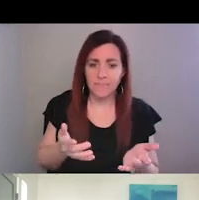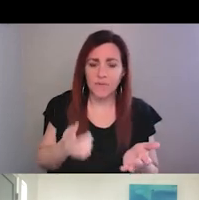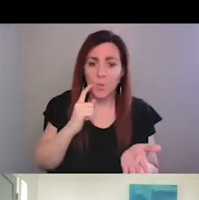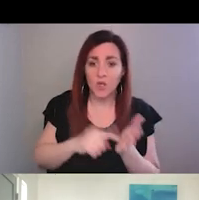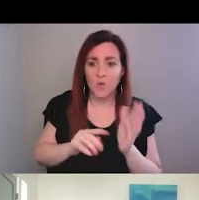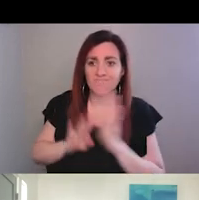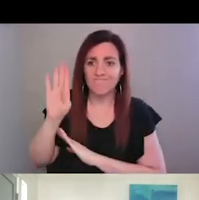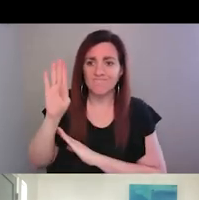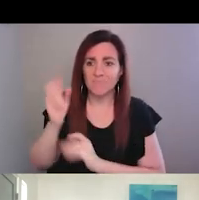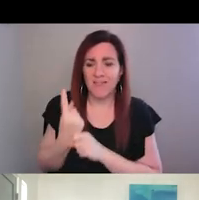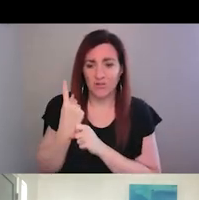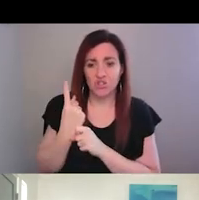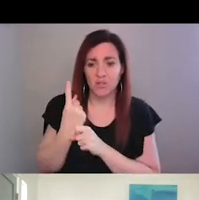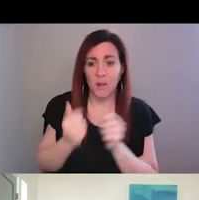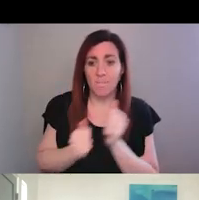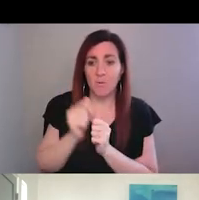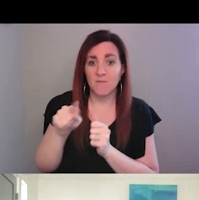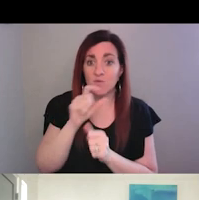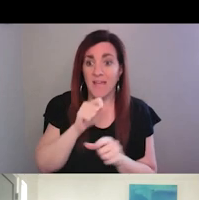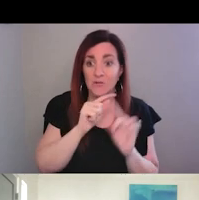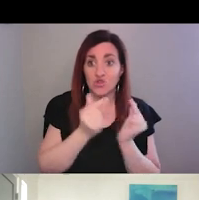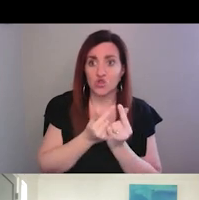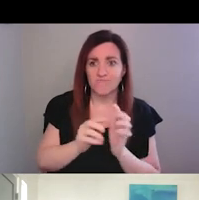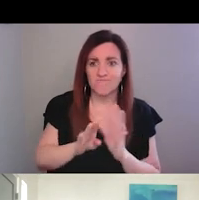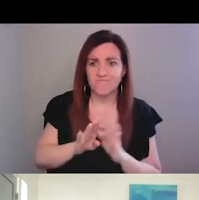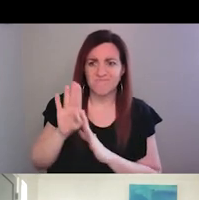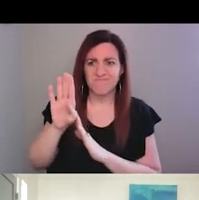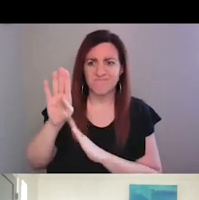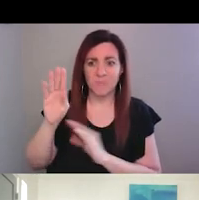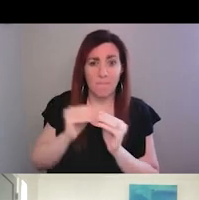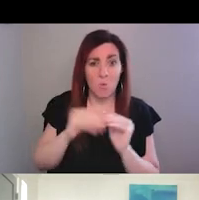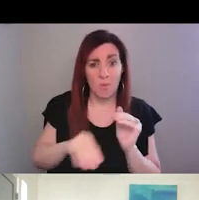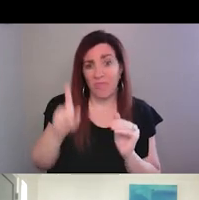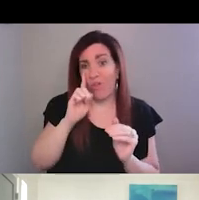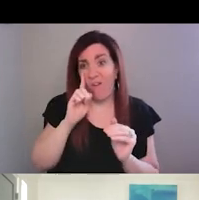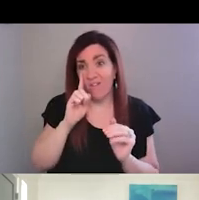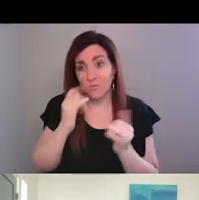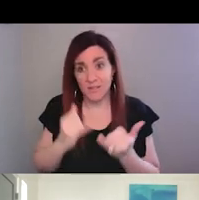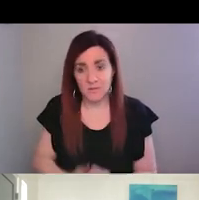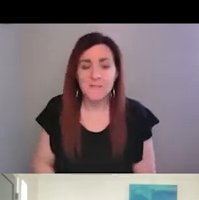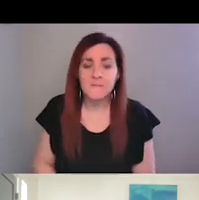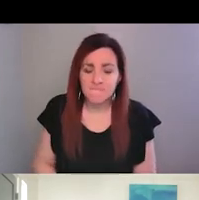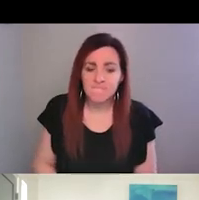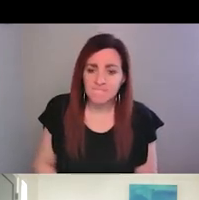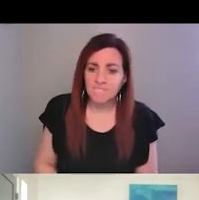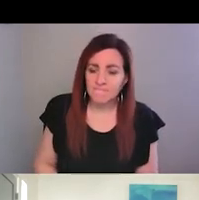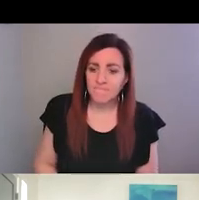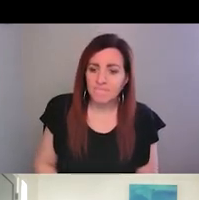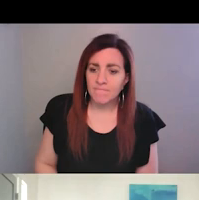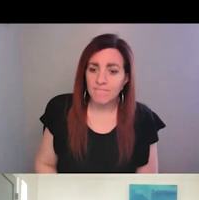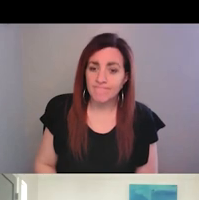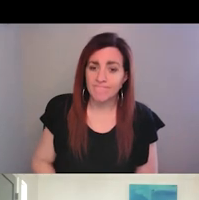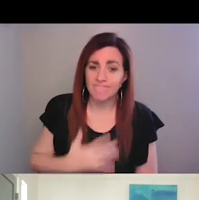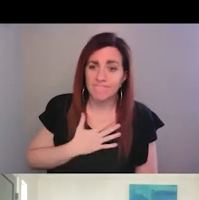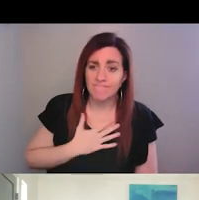spike last year. So both of those age groups are influxing a little greater than we thought they would at this point, to disheartening,